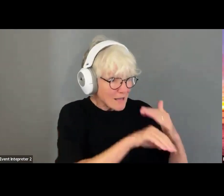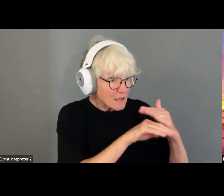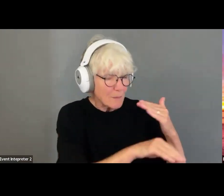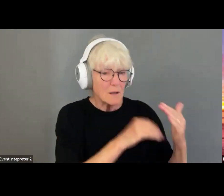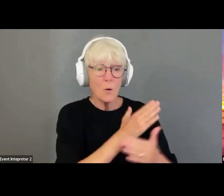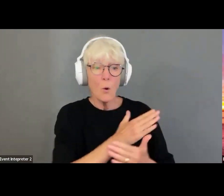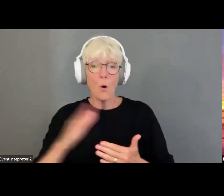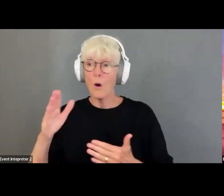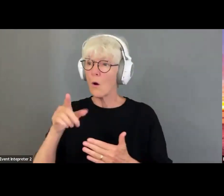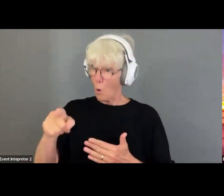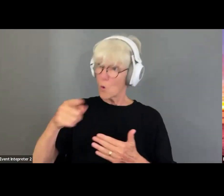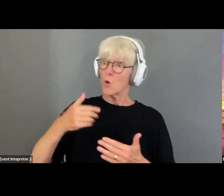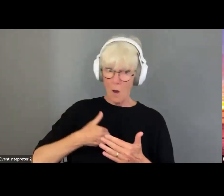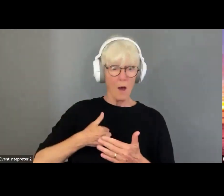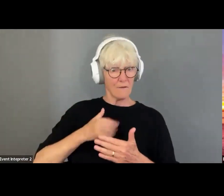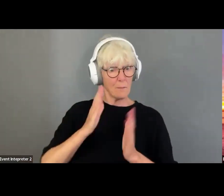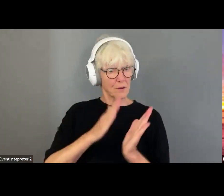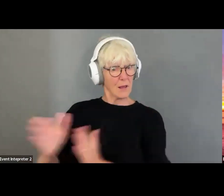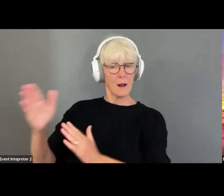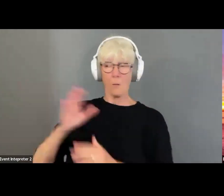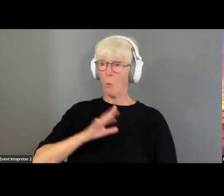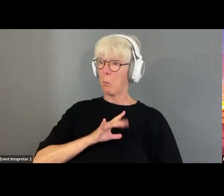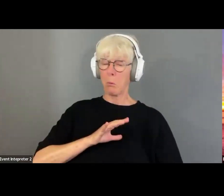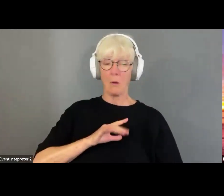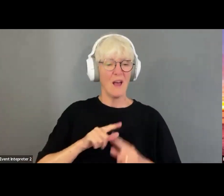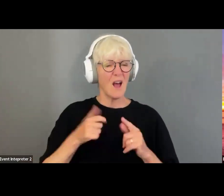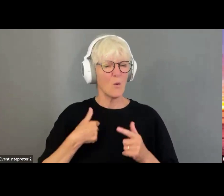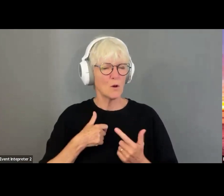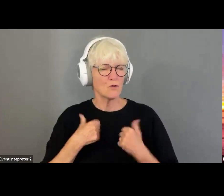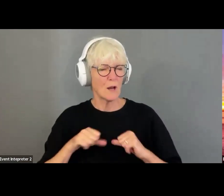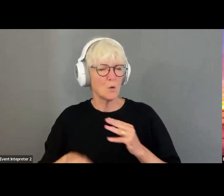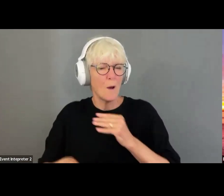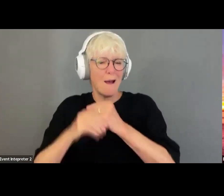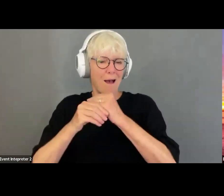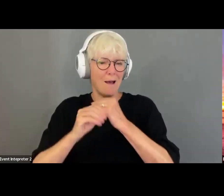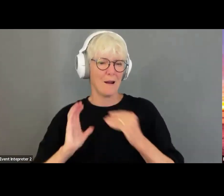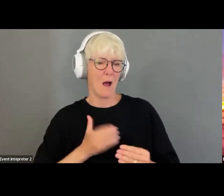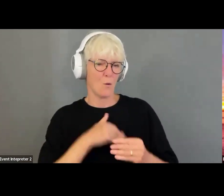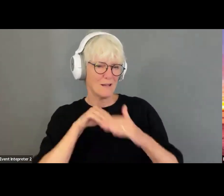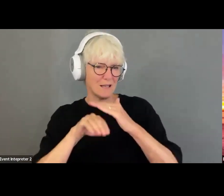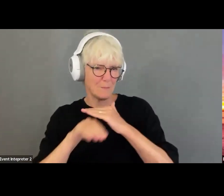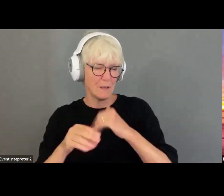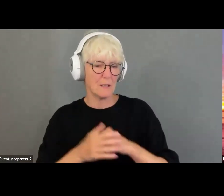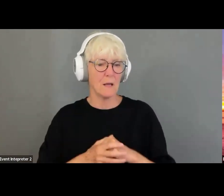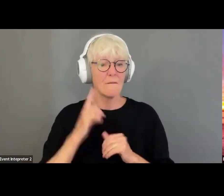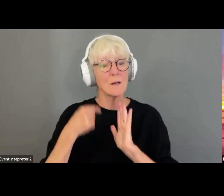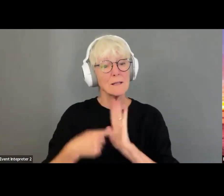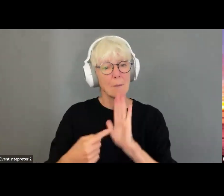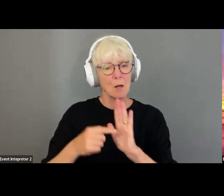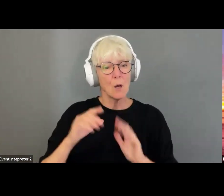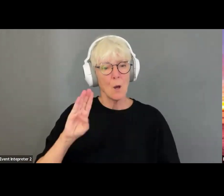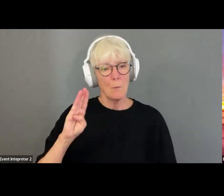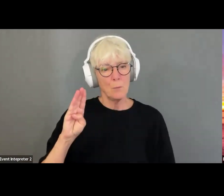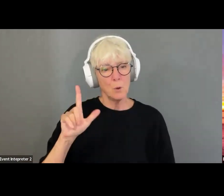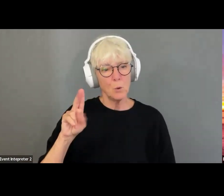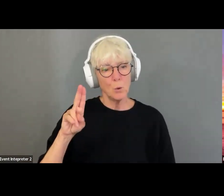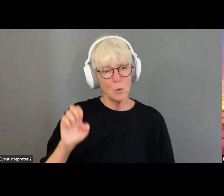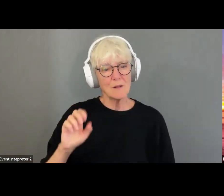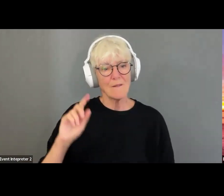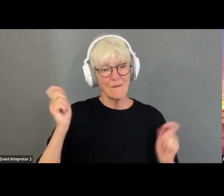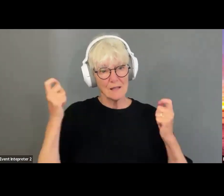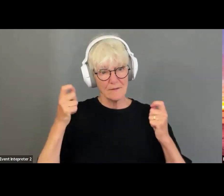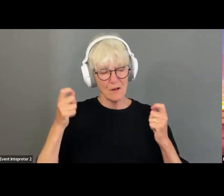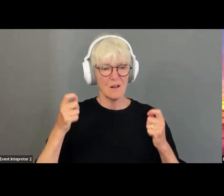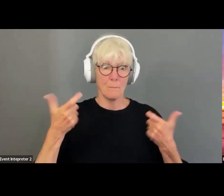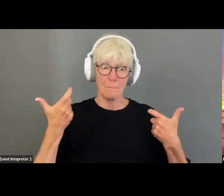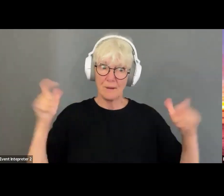having, having a strategy in place and then finding where we can add value in that chain. So I'll give you an example with Blues Fest. Again, one of the larger music festivals in